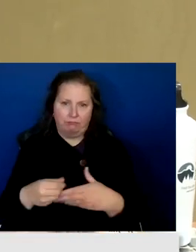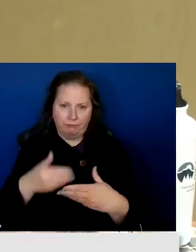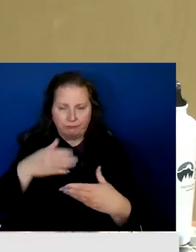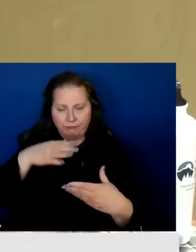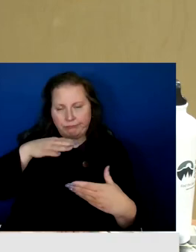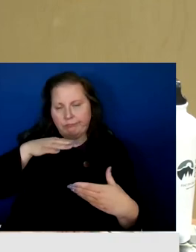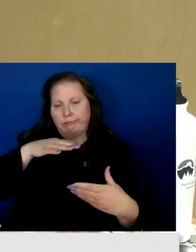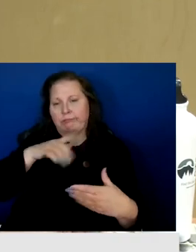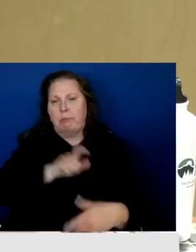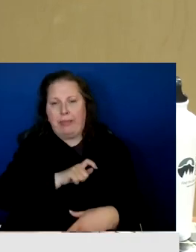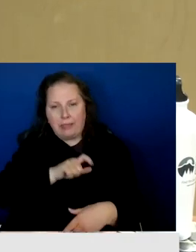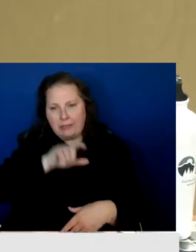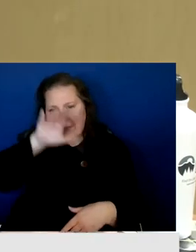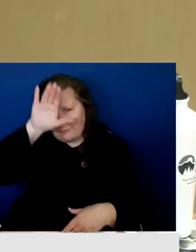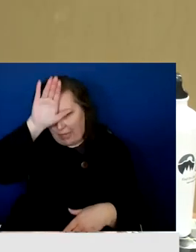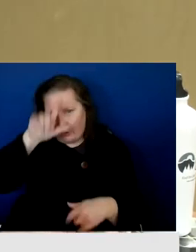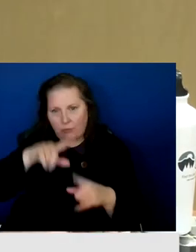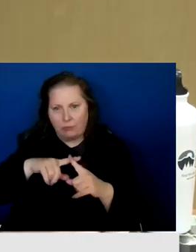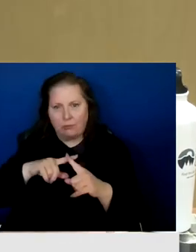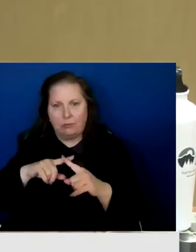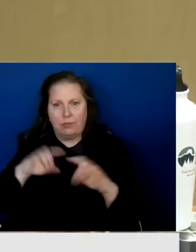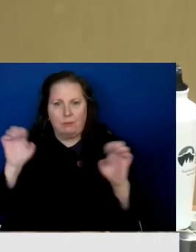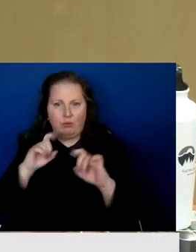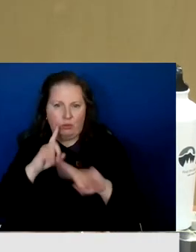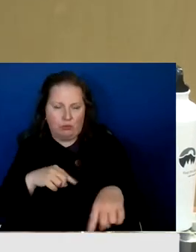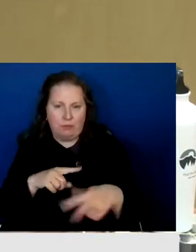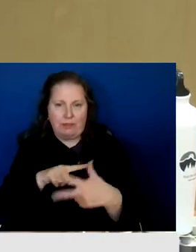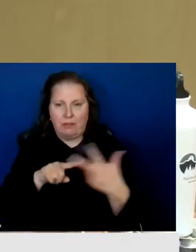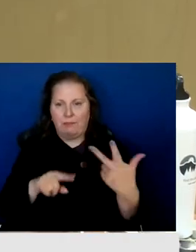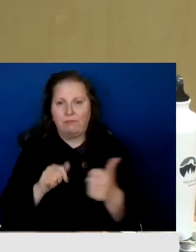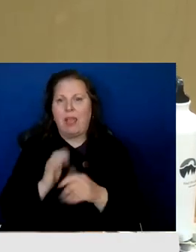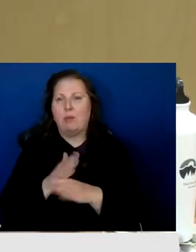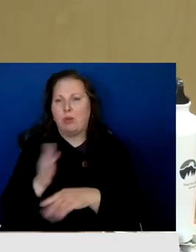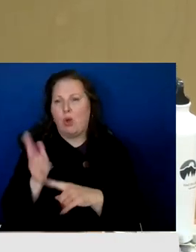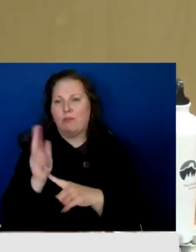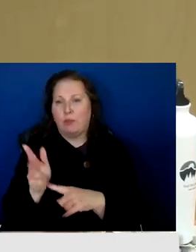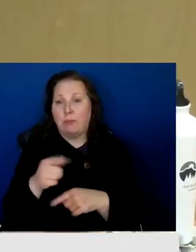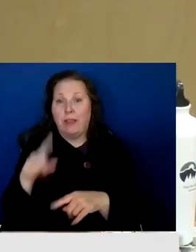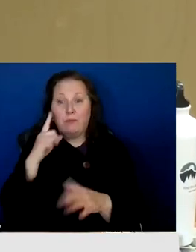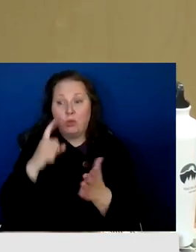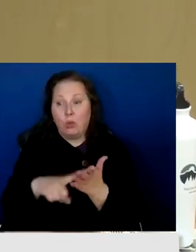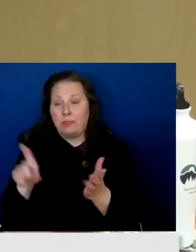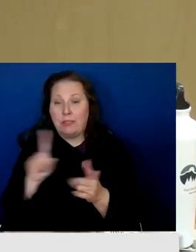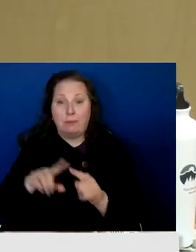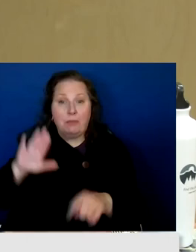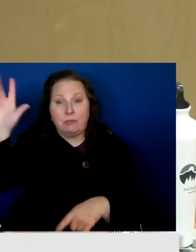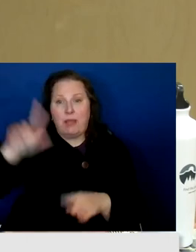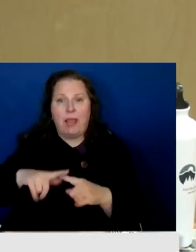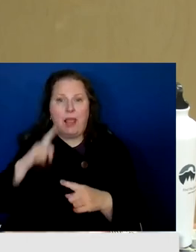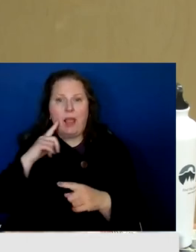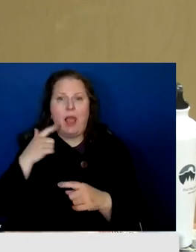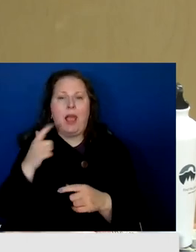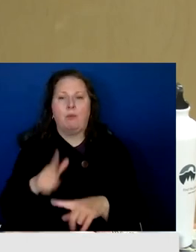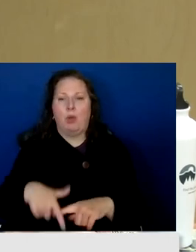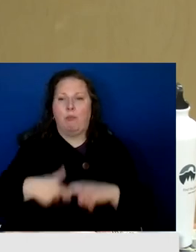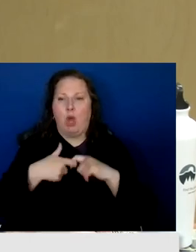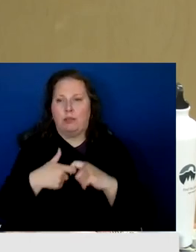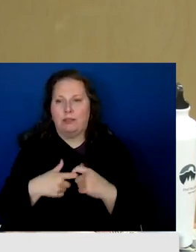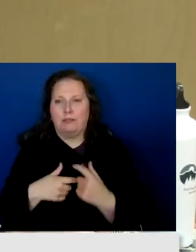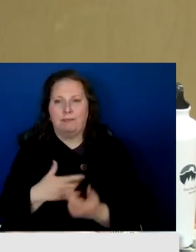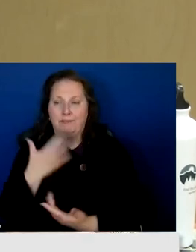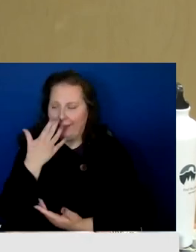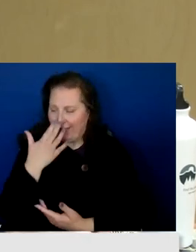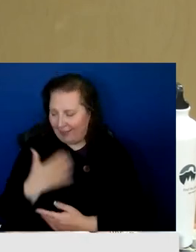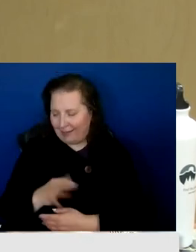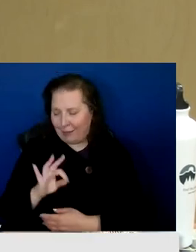I'm going to cover a number of points here, and I'll probably run over three minutes. So if you notice, anybody else jump on, I'll take a pause. Thank you. So